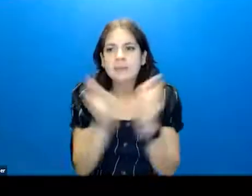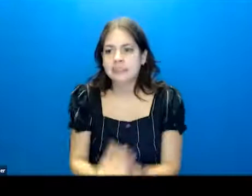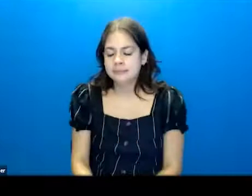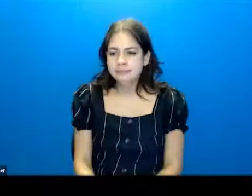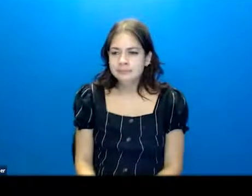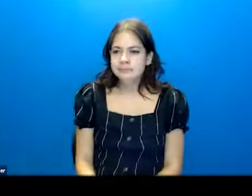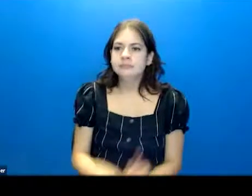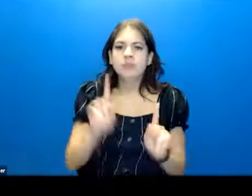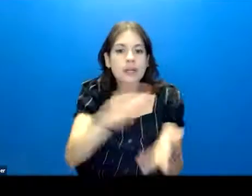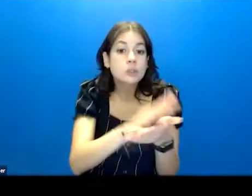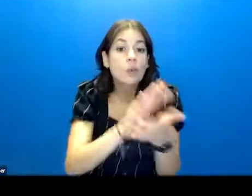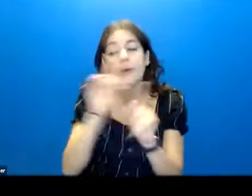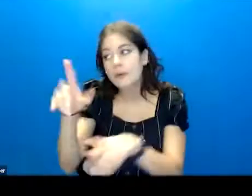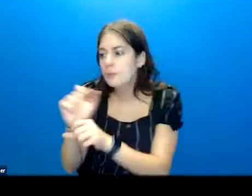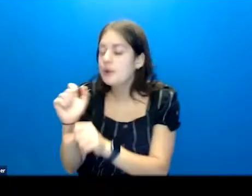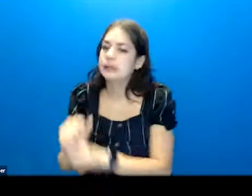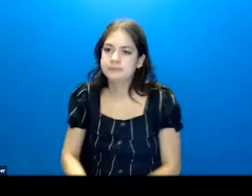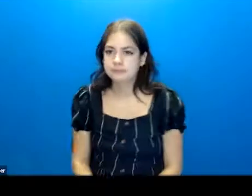going to school, going to work.